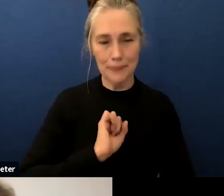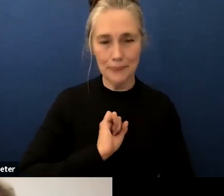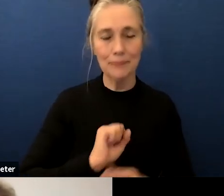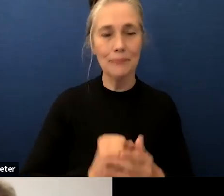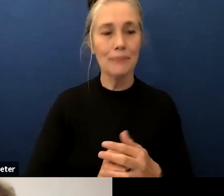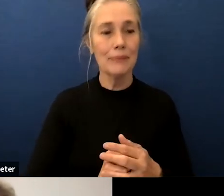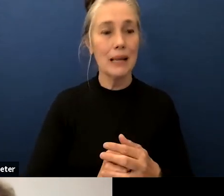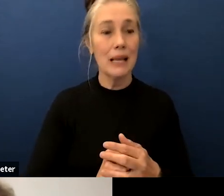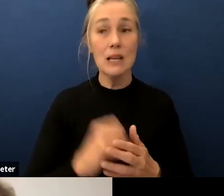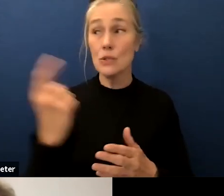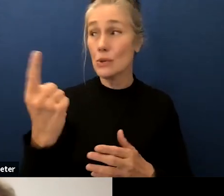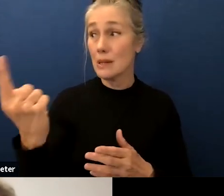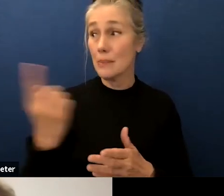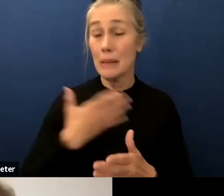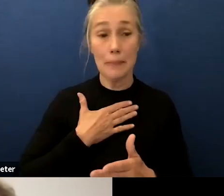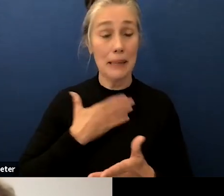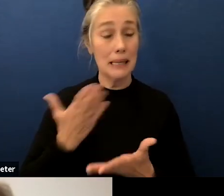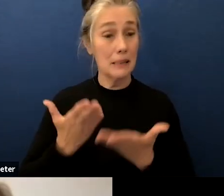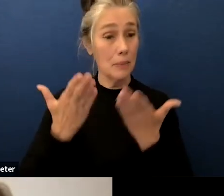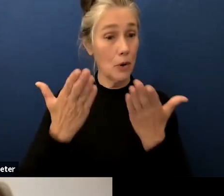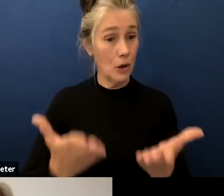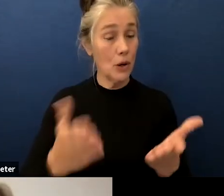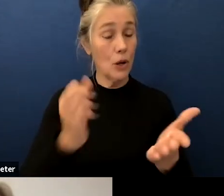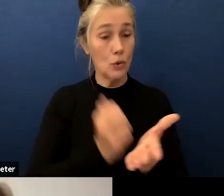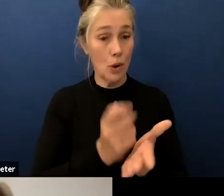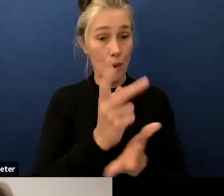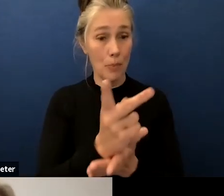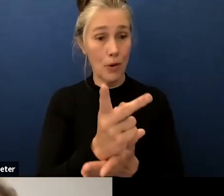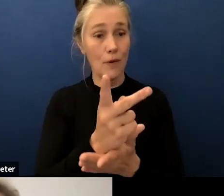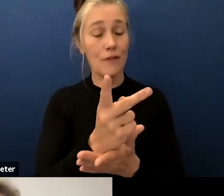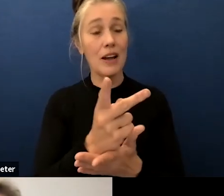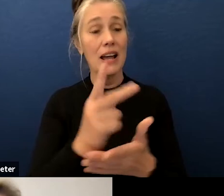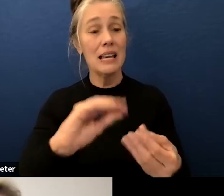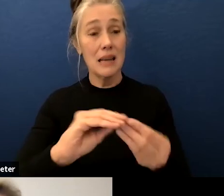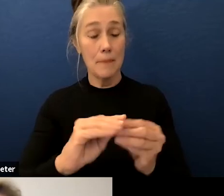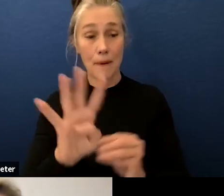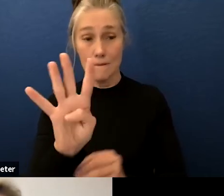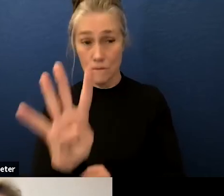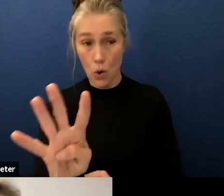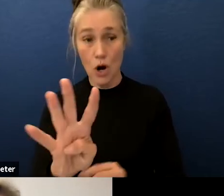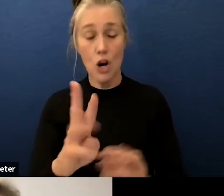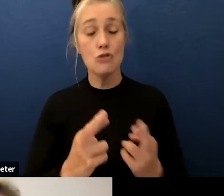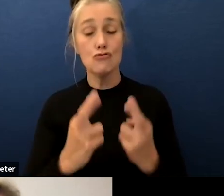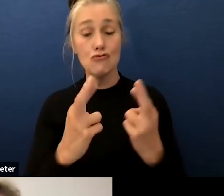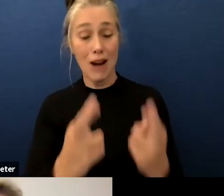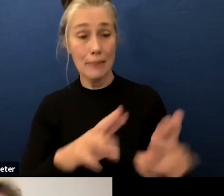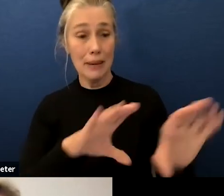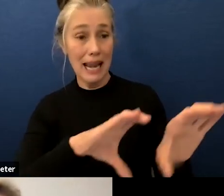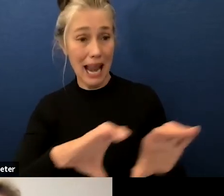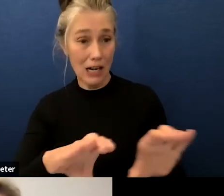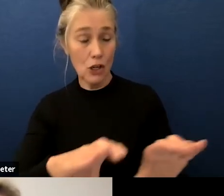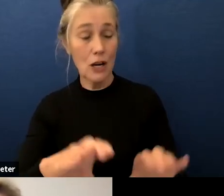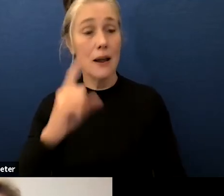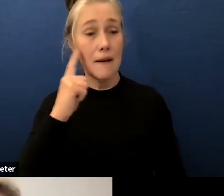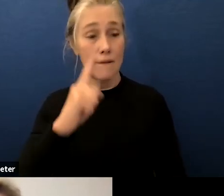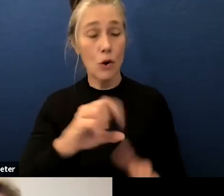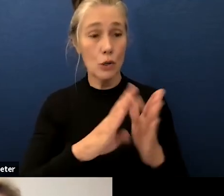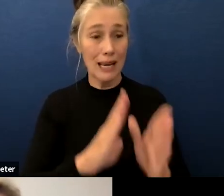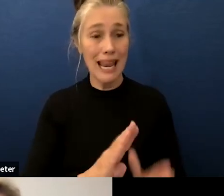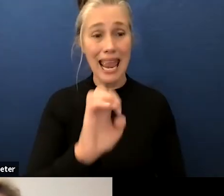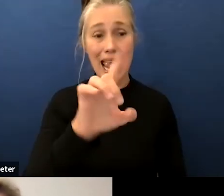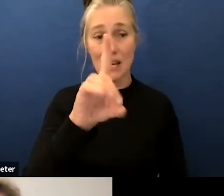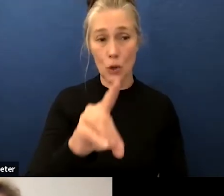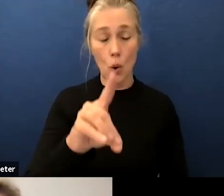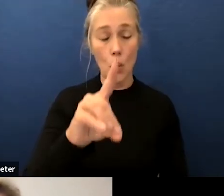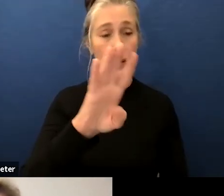i have a motion to approve action item number four the recommended action on student discipline ed code four eight nine one